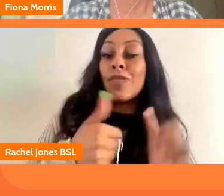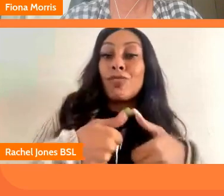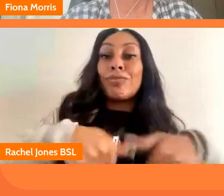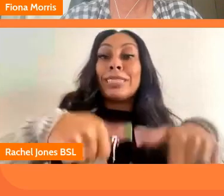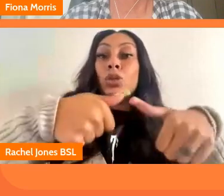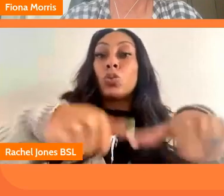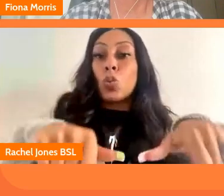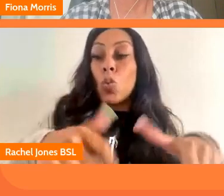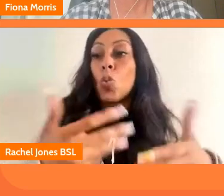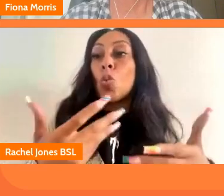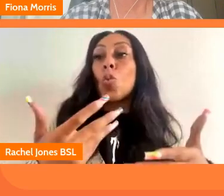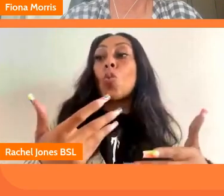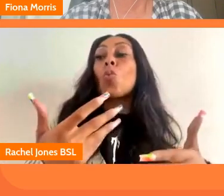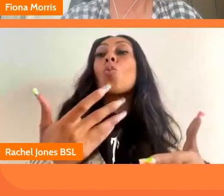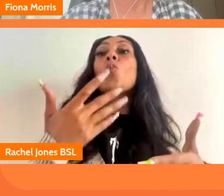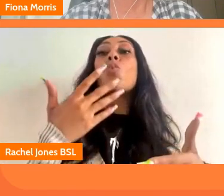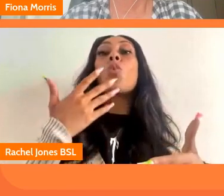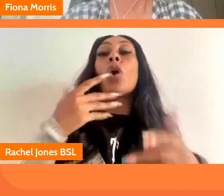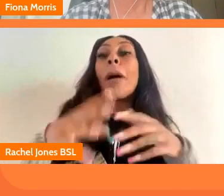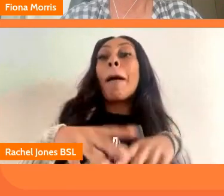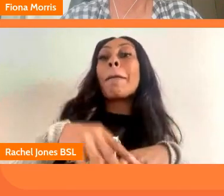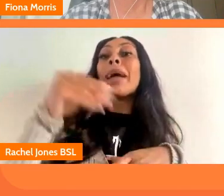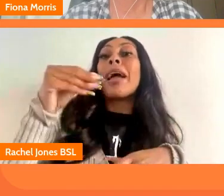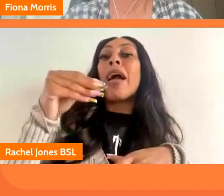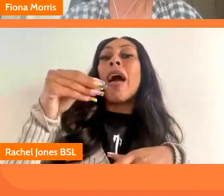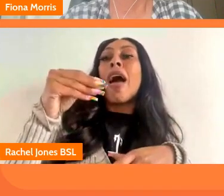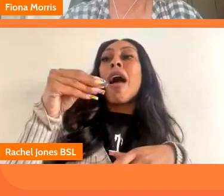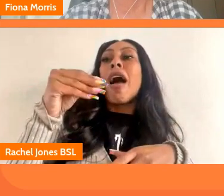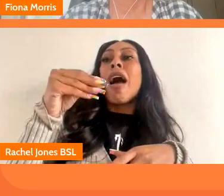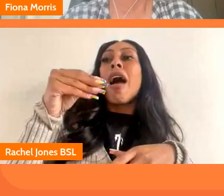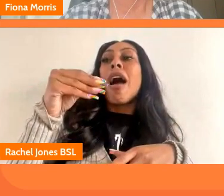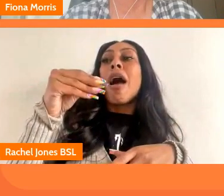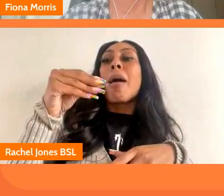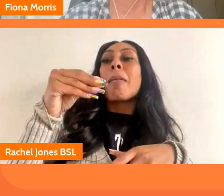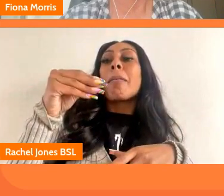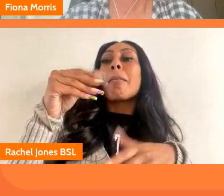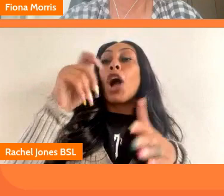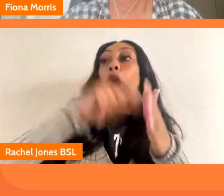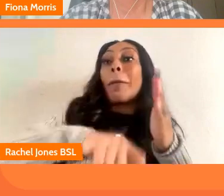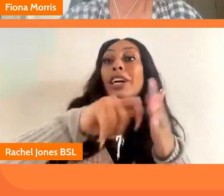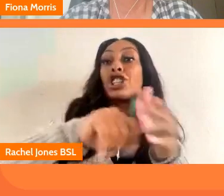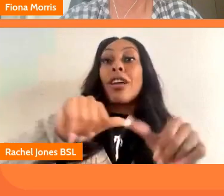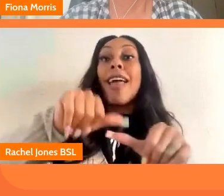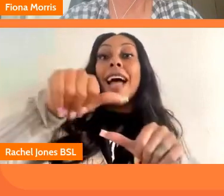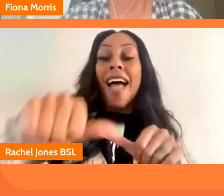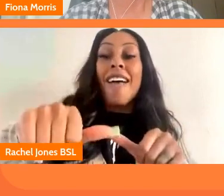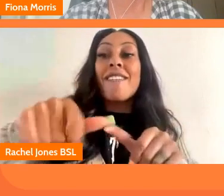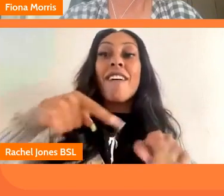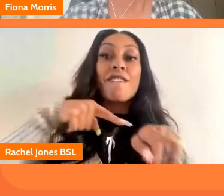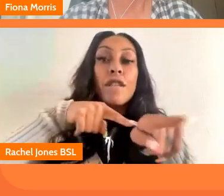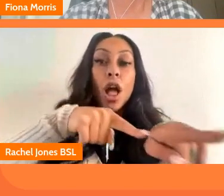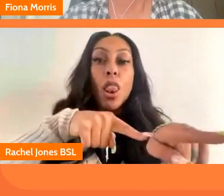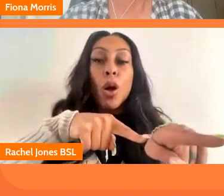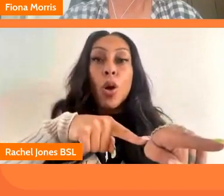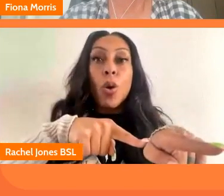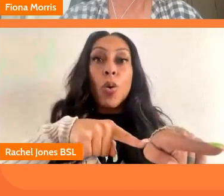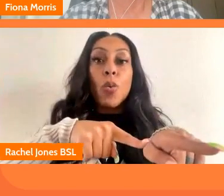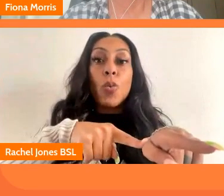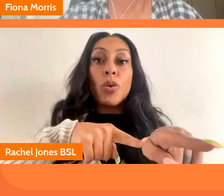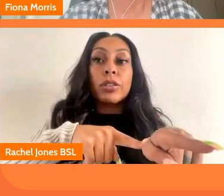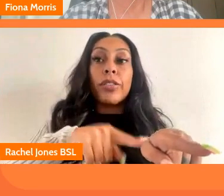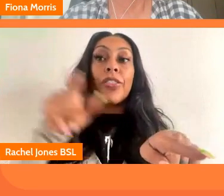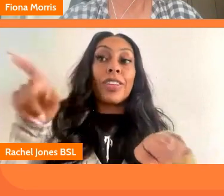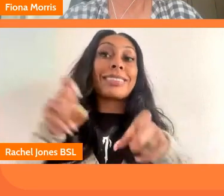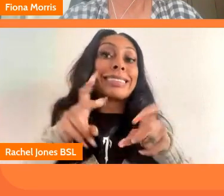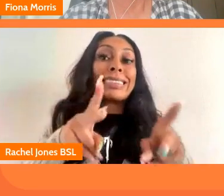then going to pick up a question from someone else that maybe it might not be part of a program like that might not be part of a scheme like that um that you